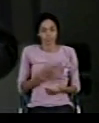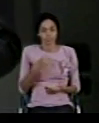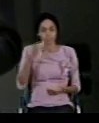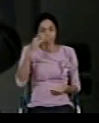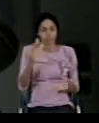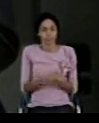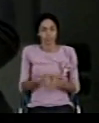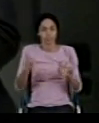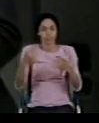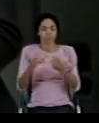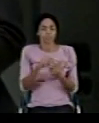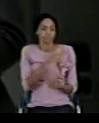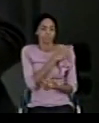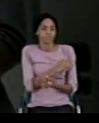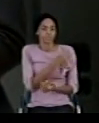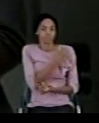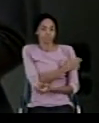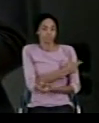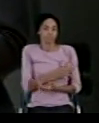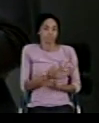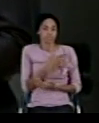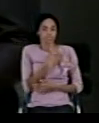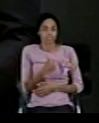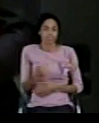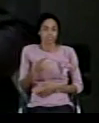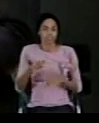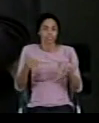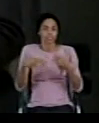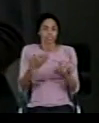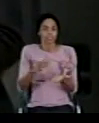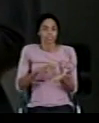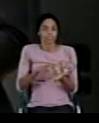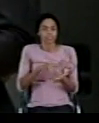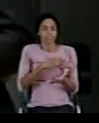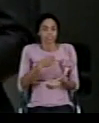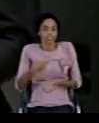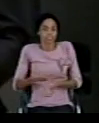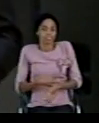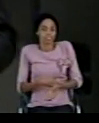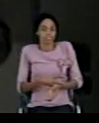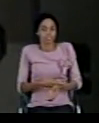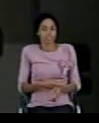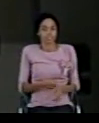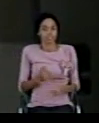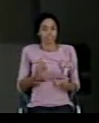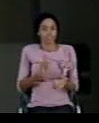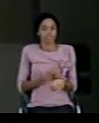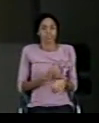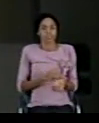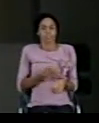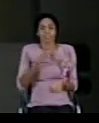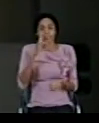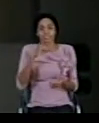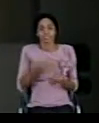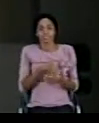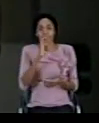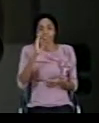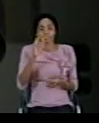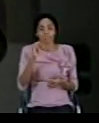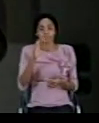and I rushed to the hospital, and they gave me drugs and injections. To the doctor, they said it's infection.